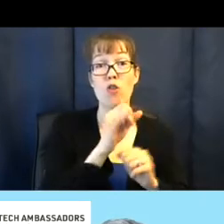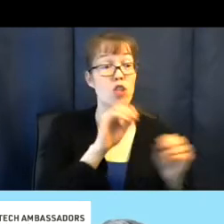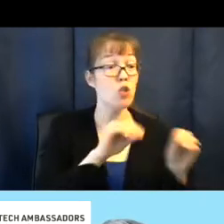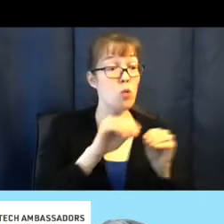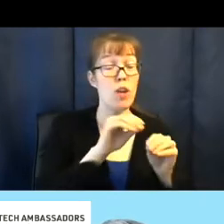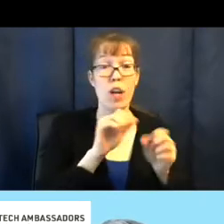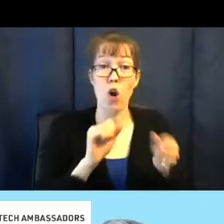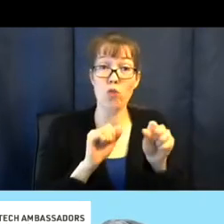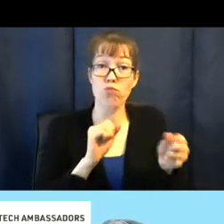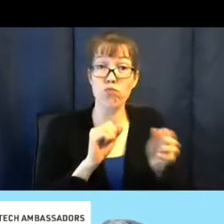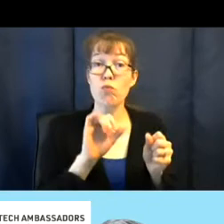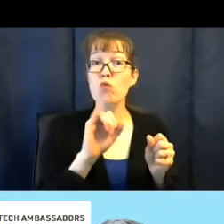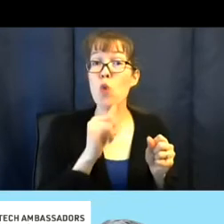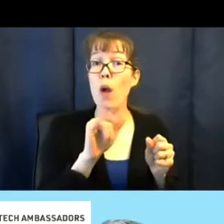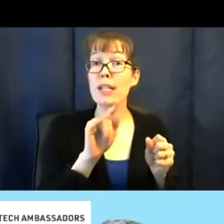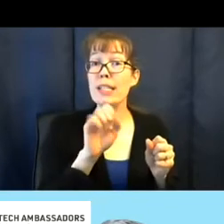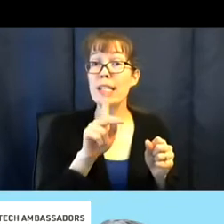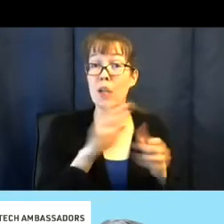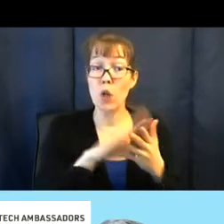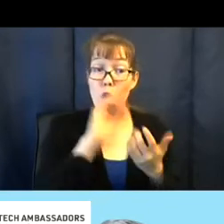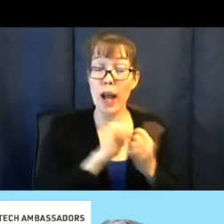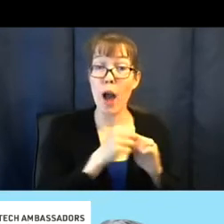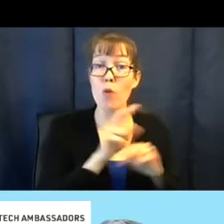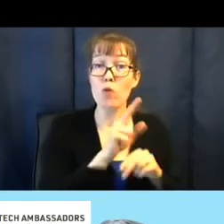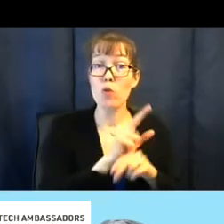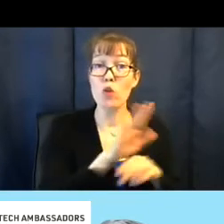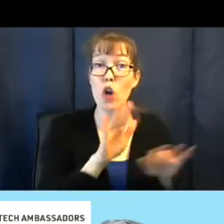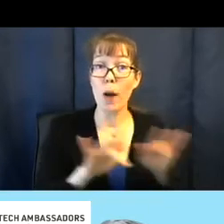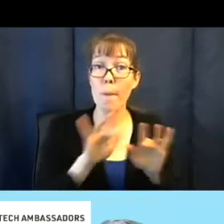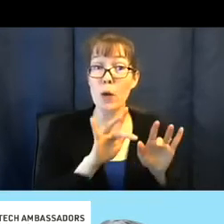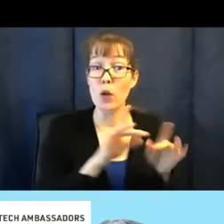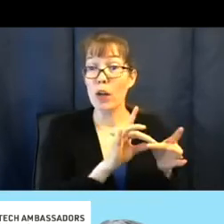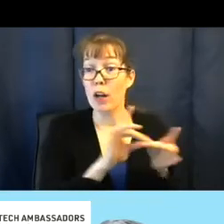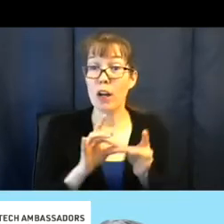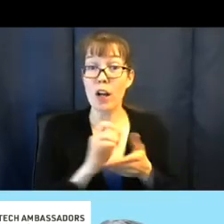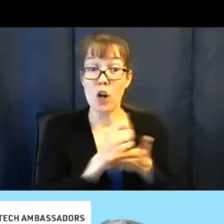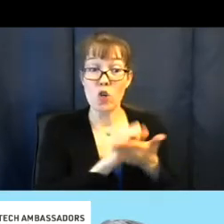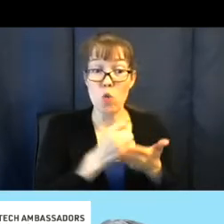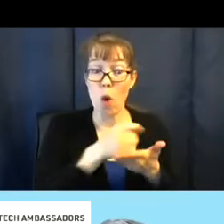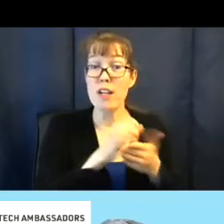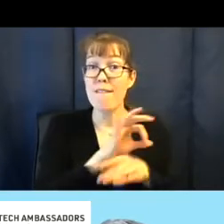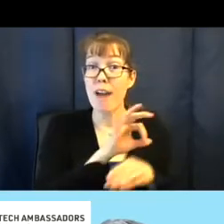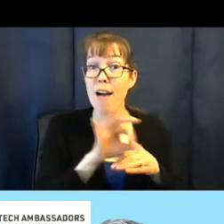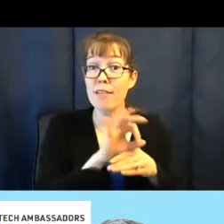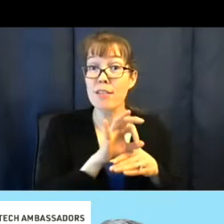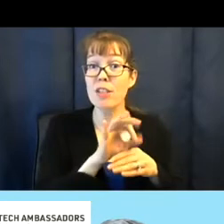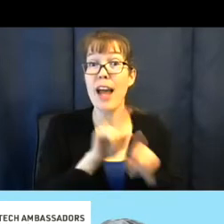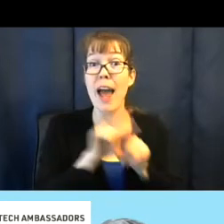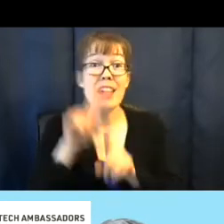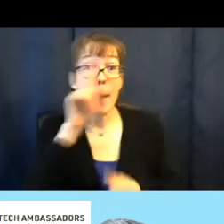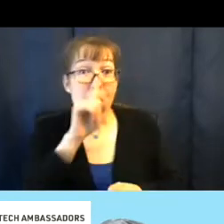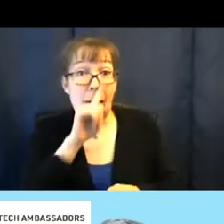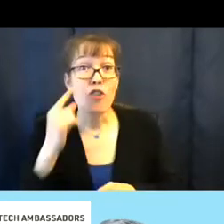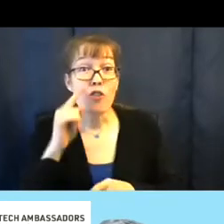learn how to use her computer and her joystick functioned as a mouse for